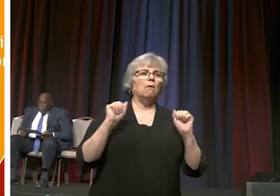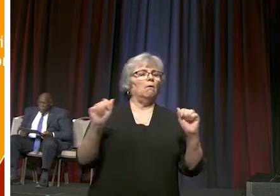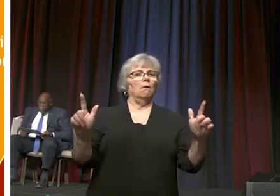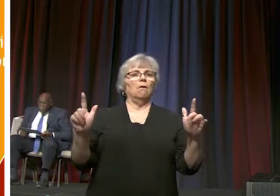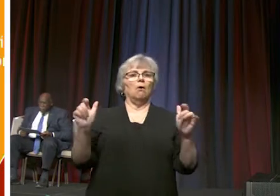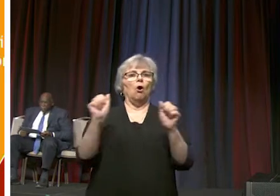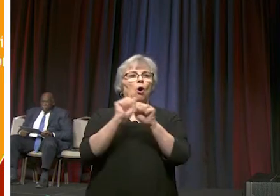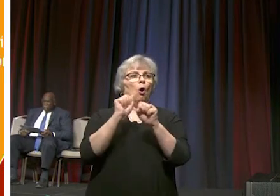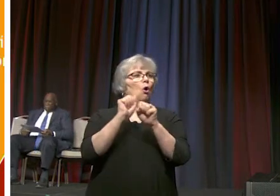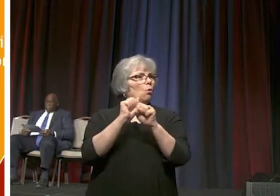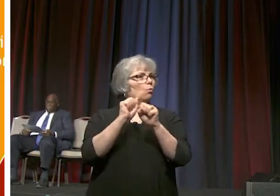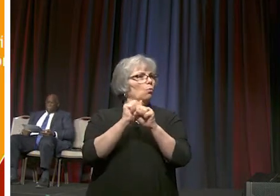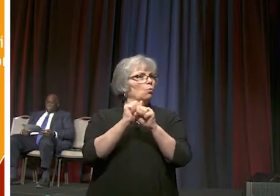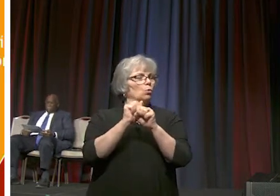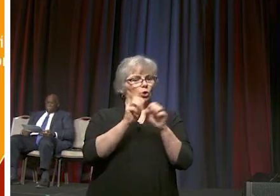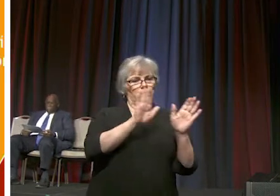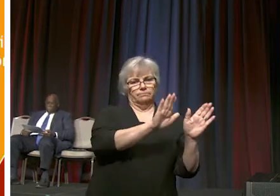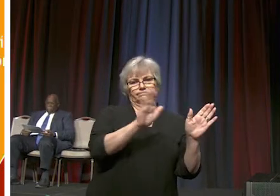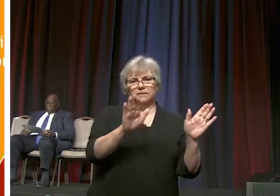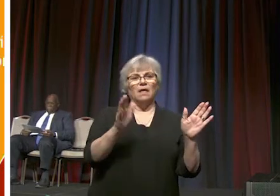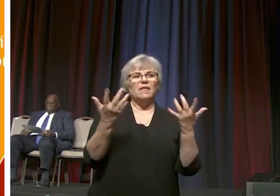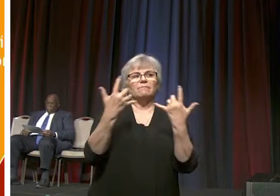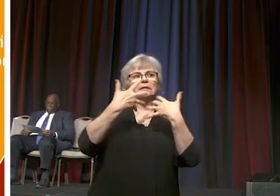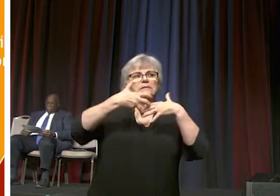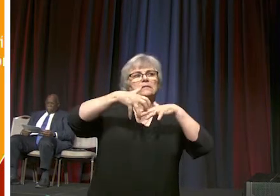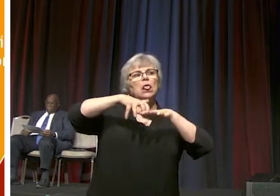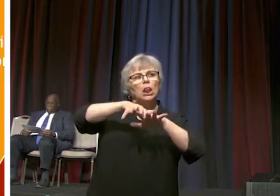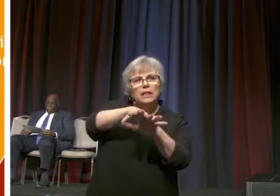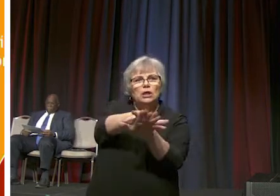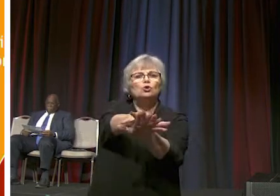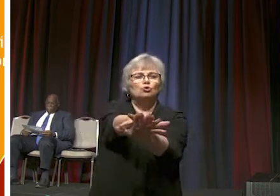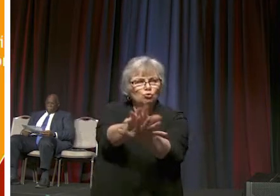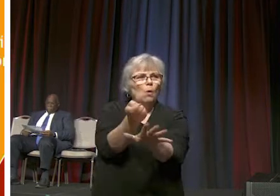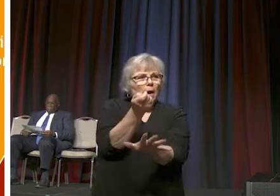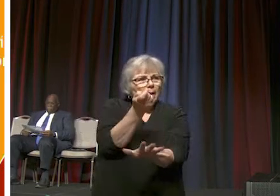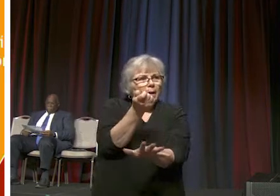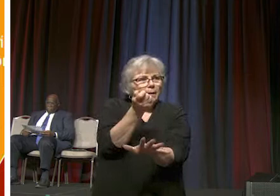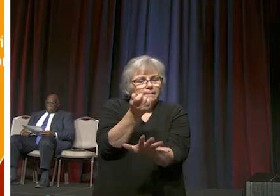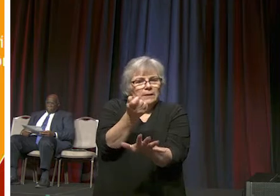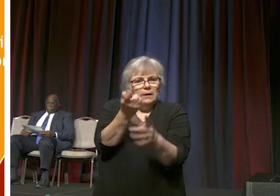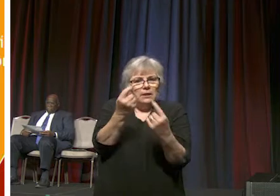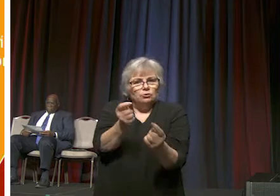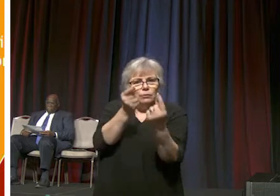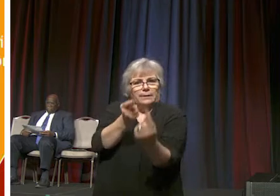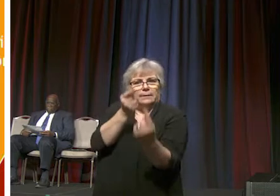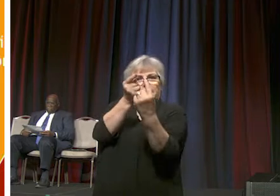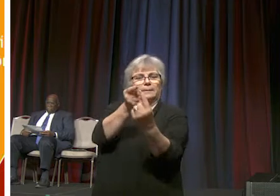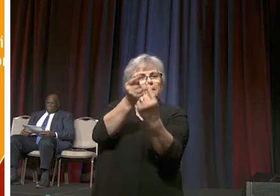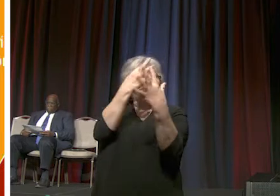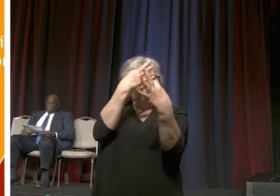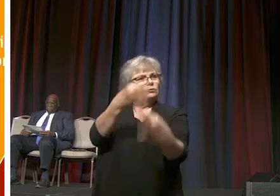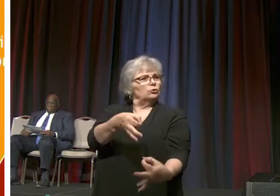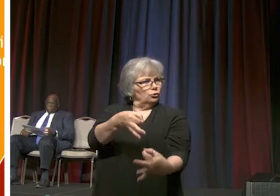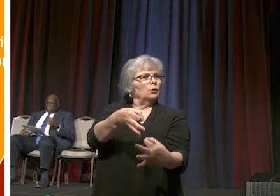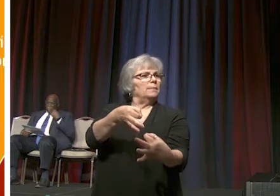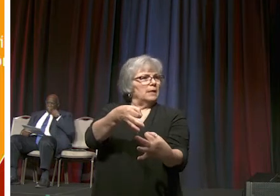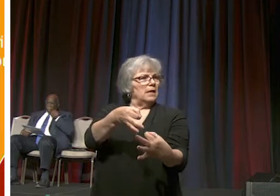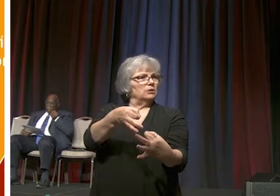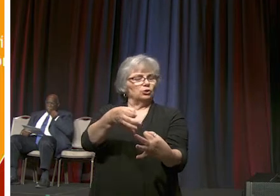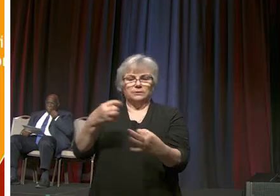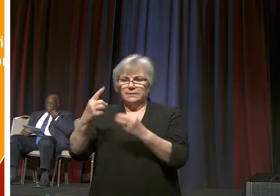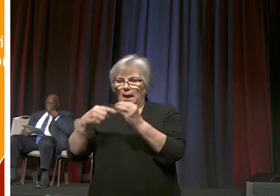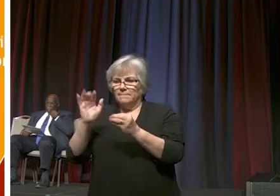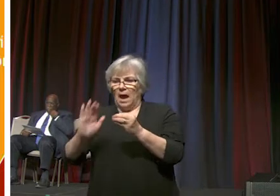in a way where they intertwined to try and come to a point in making determinations about the